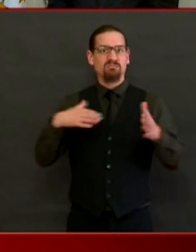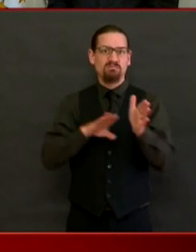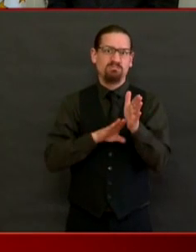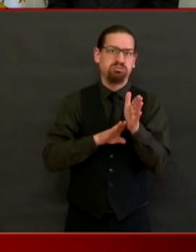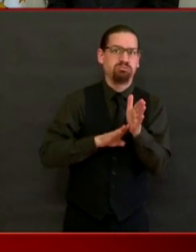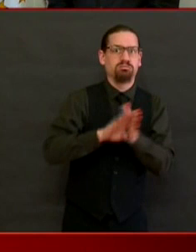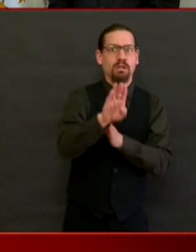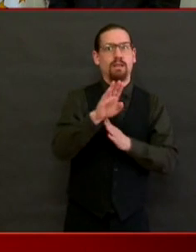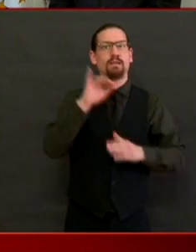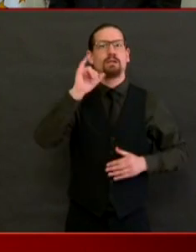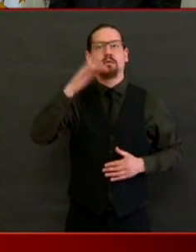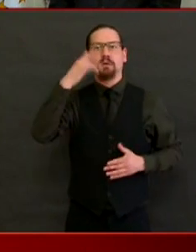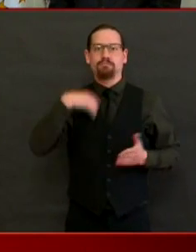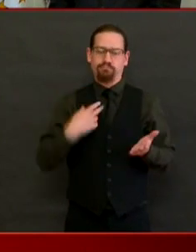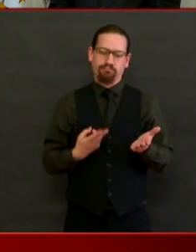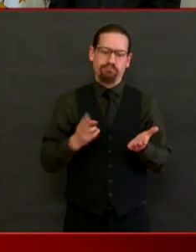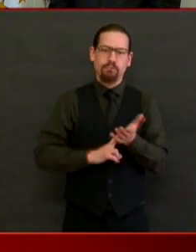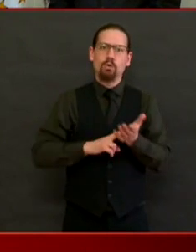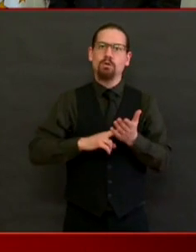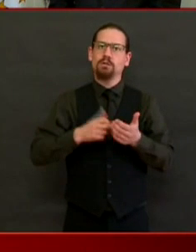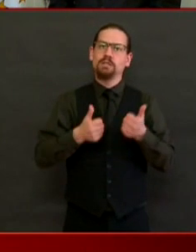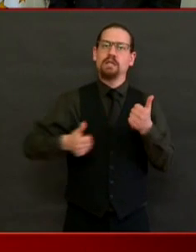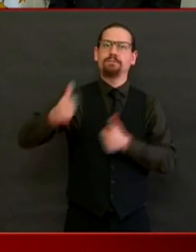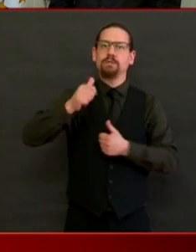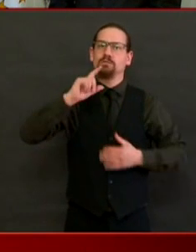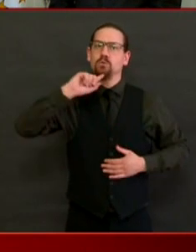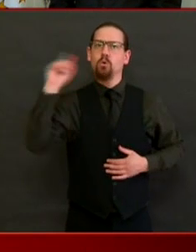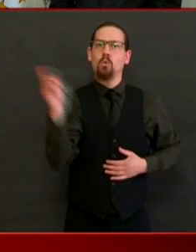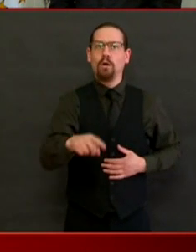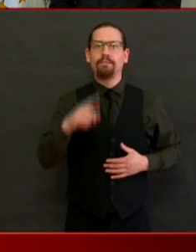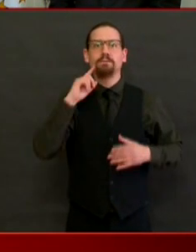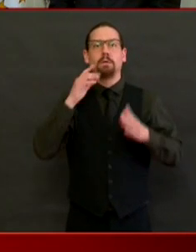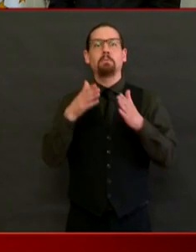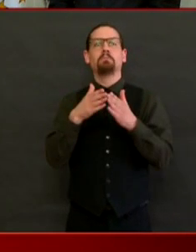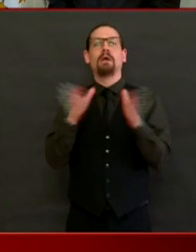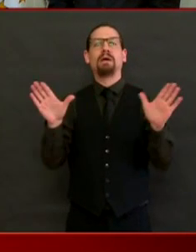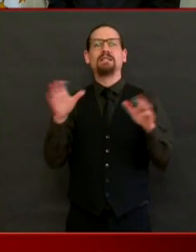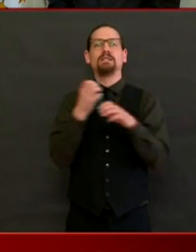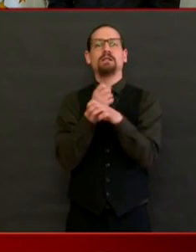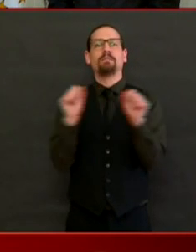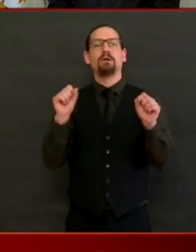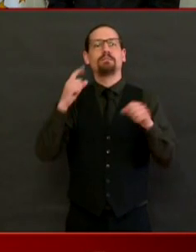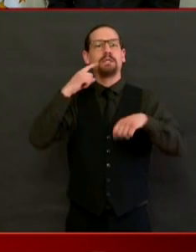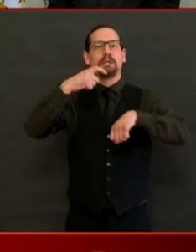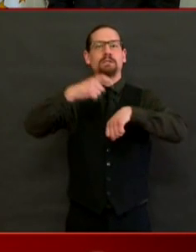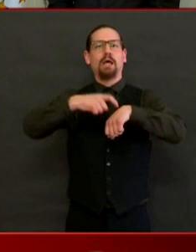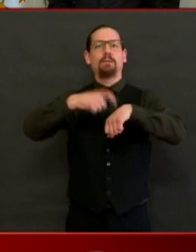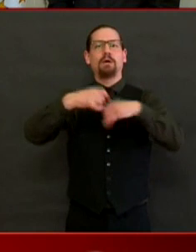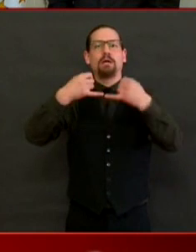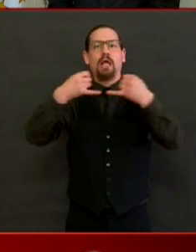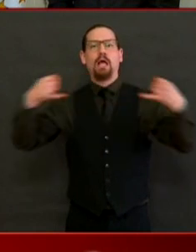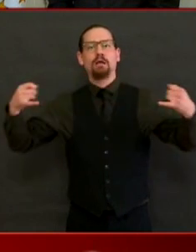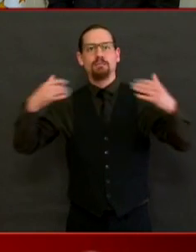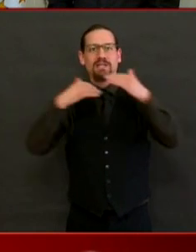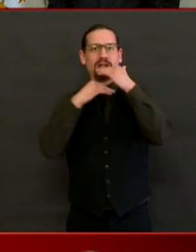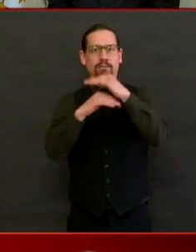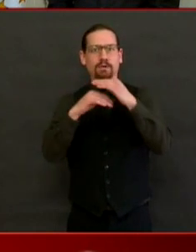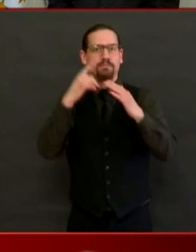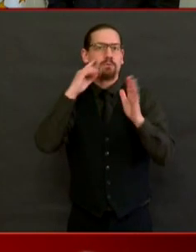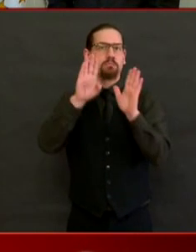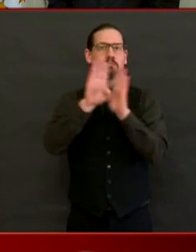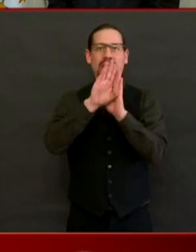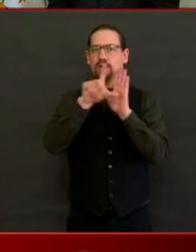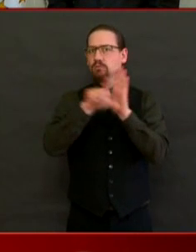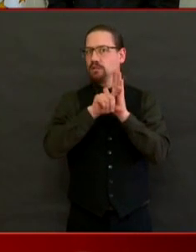public safety officers can have to complete the background check. So I want, it used to be seven days, and we've expanded that, so